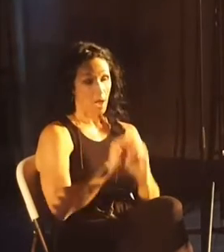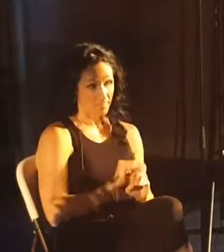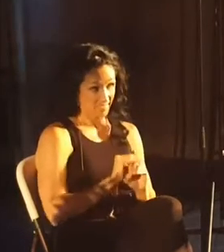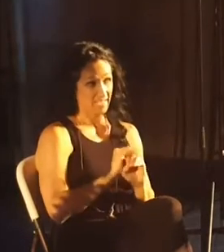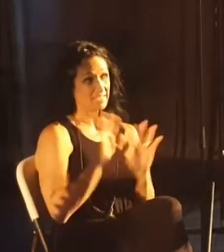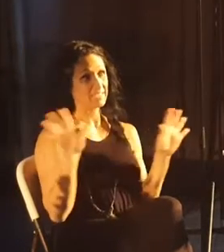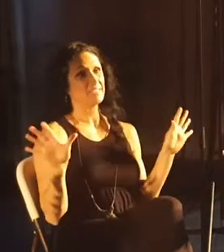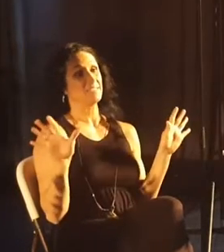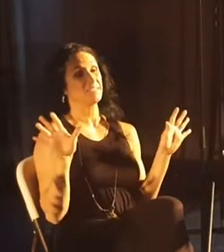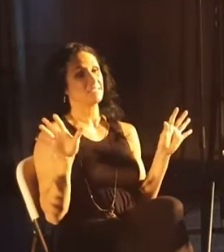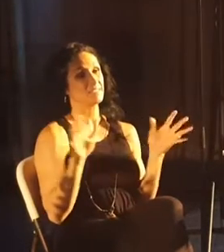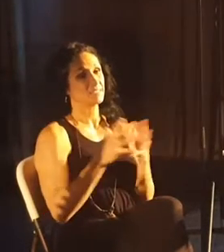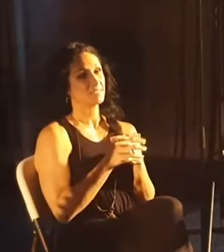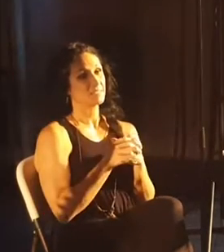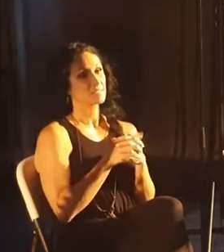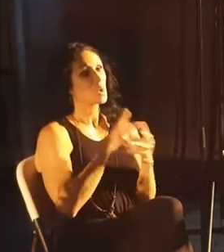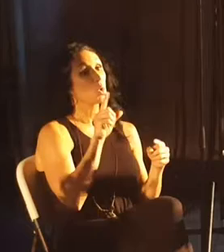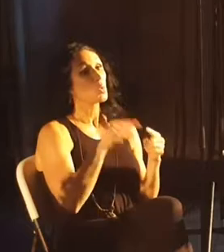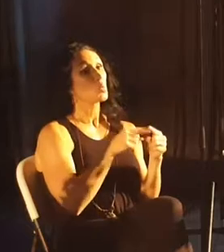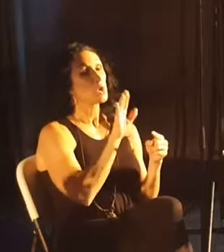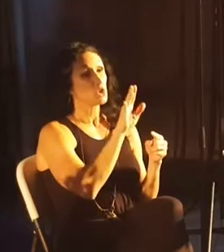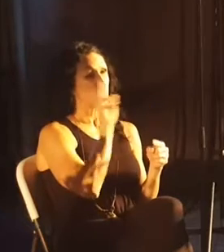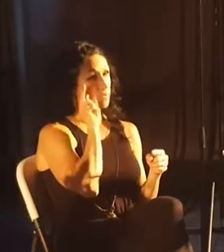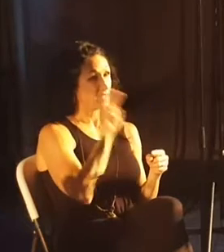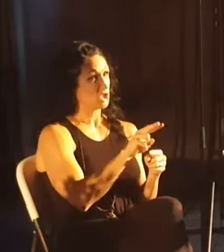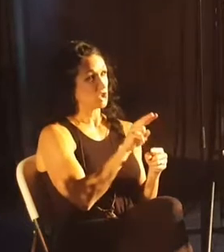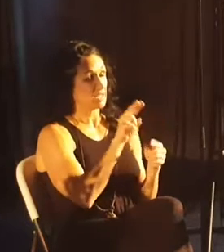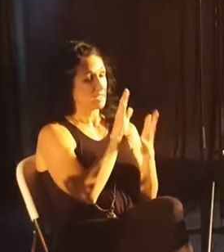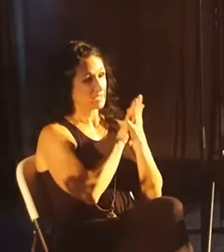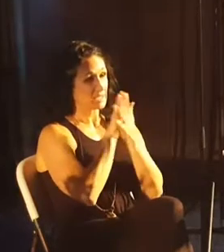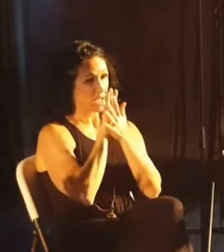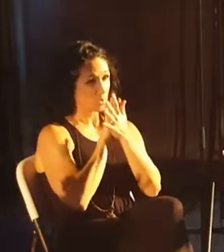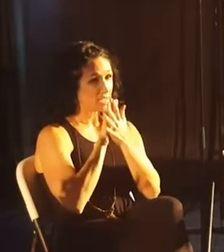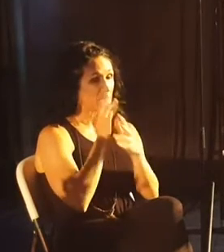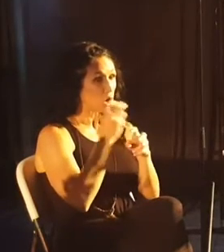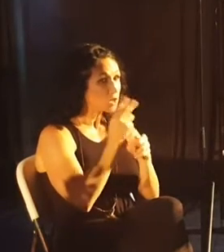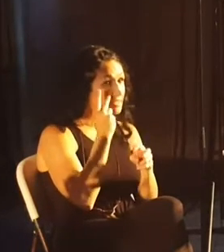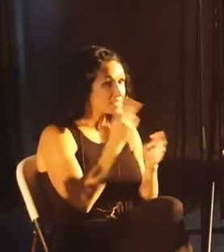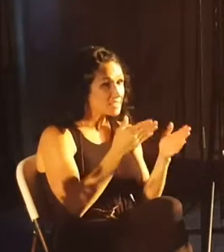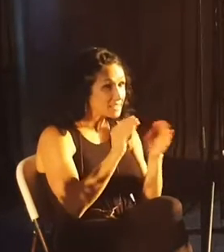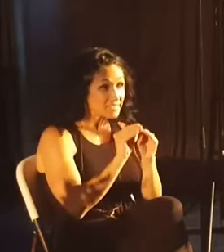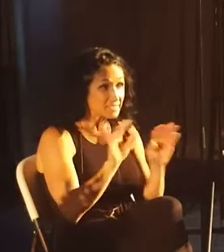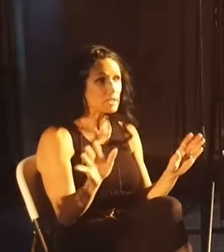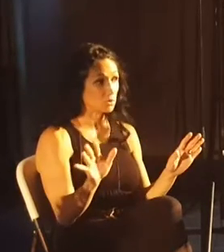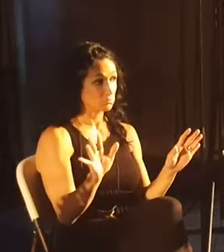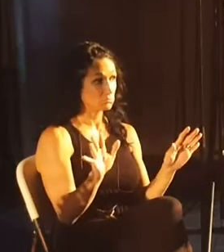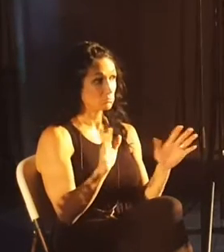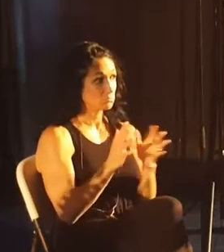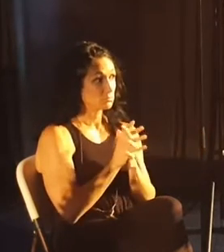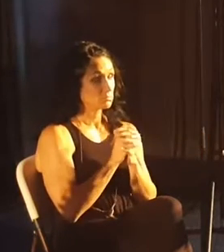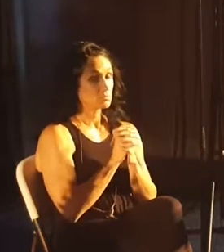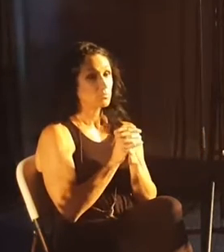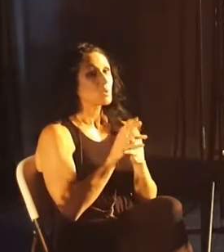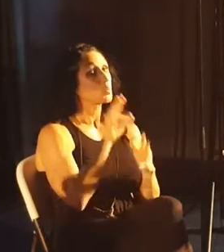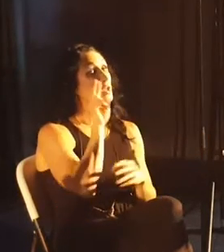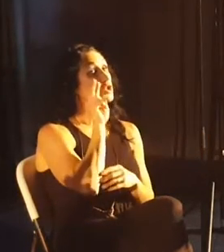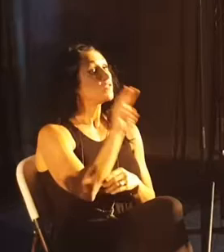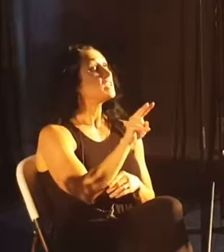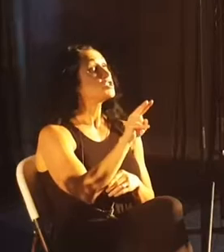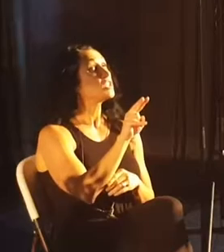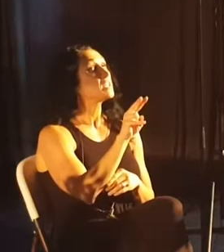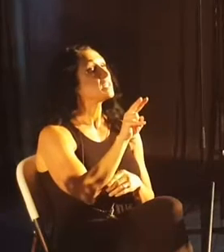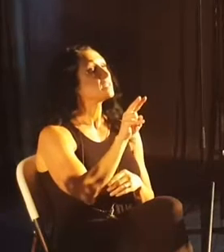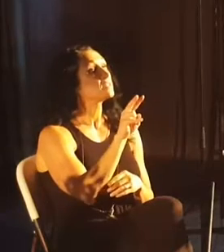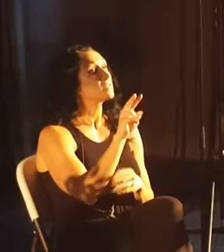right? But when your vision is cloudy, it's hard to see things clearly. When your vision is cloudy,